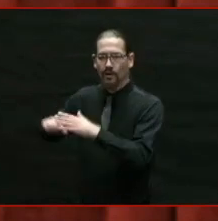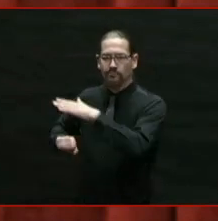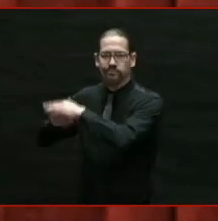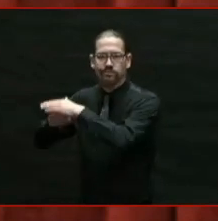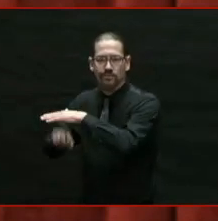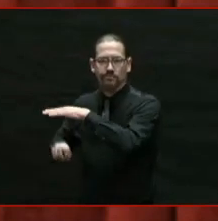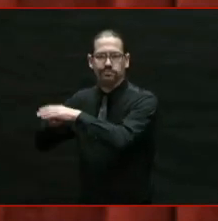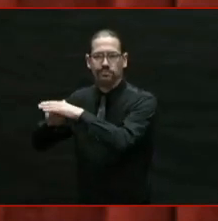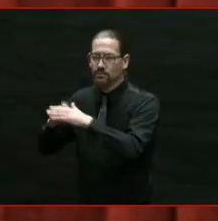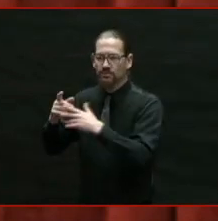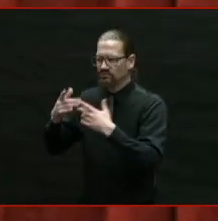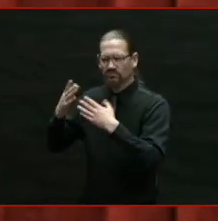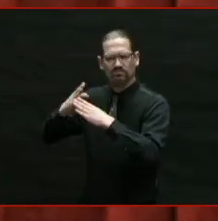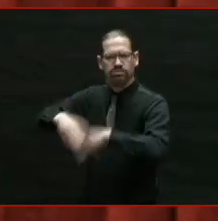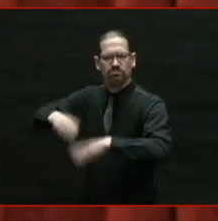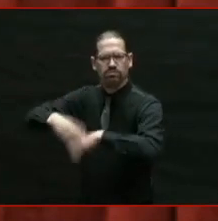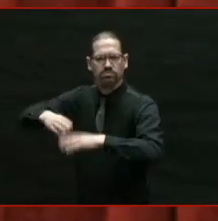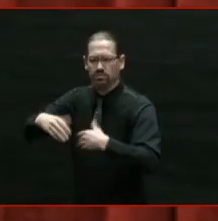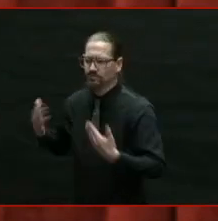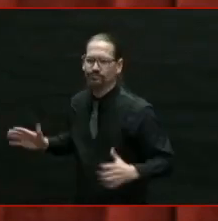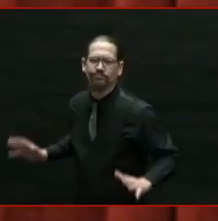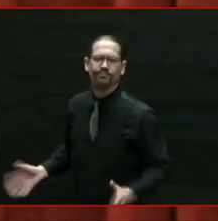committing themselves to this great state.